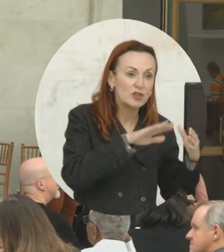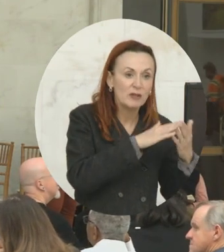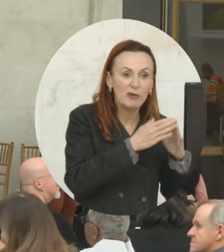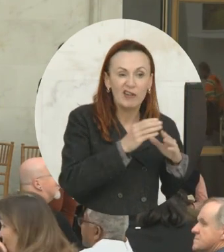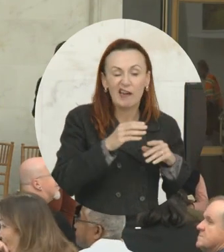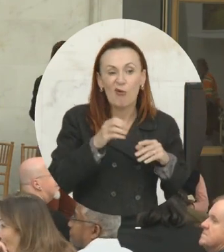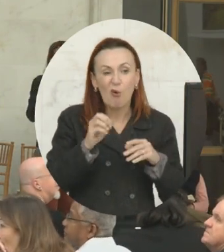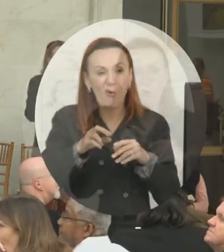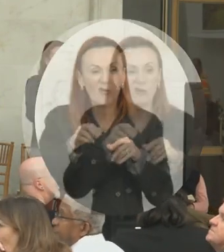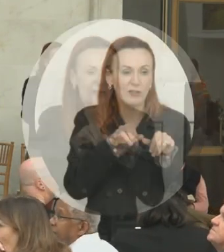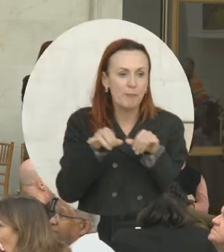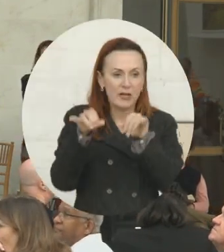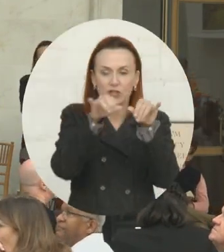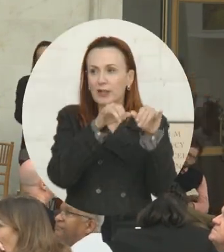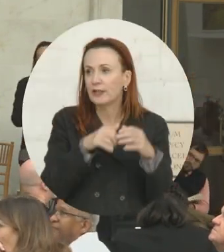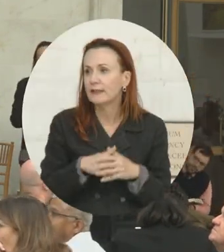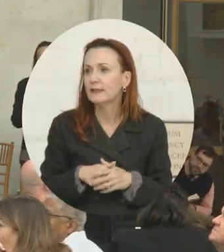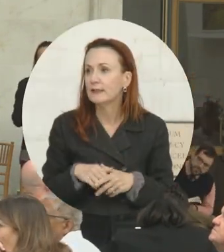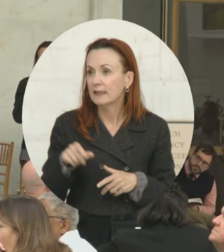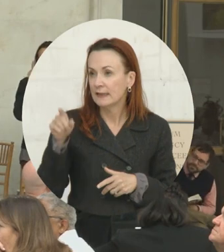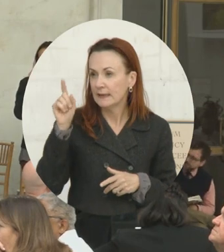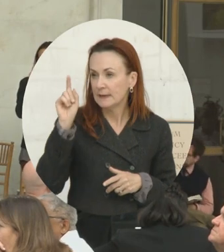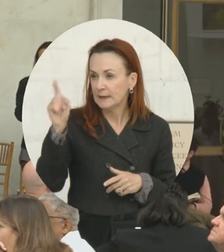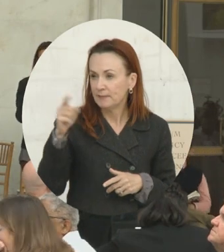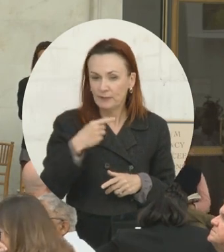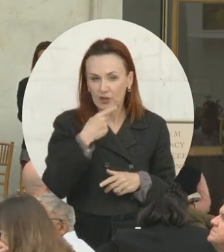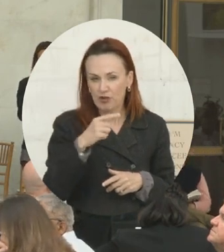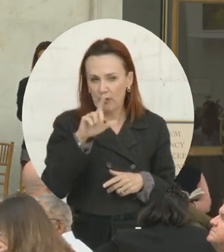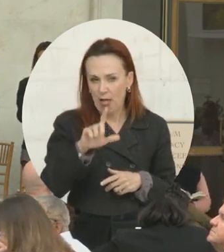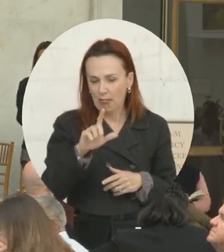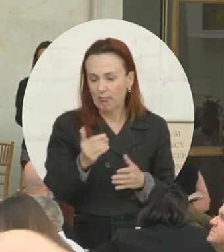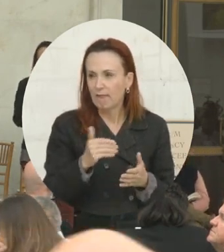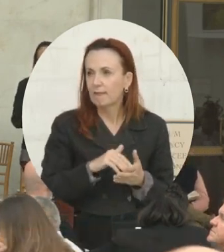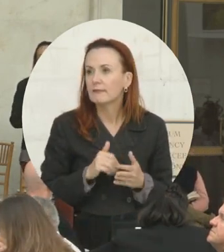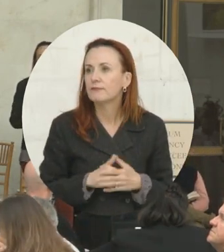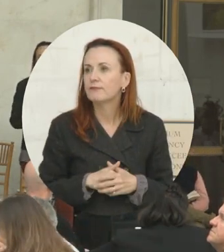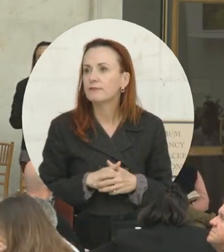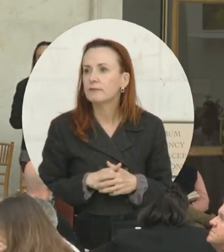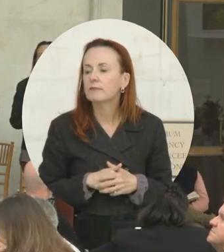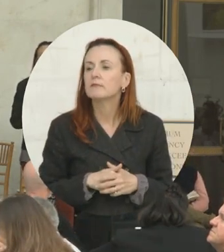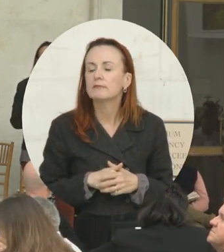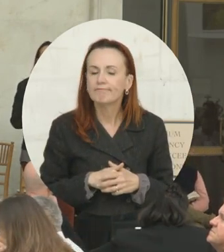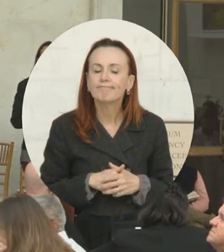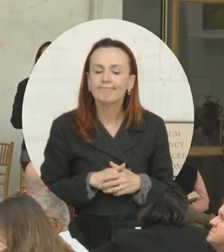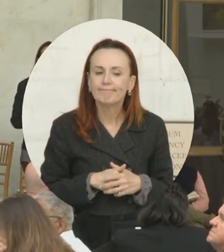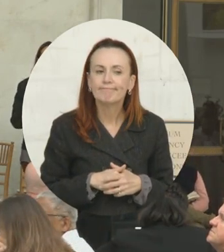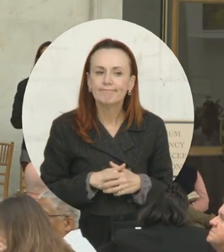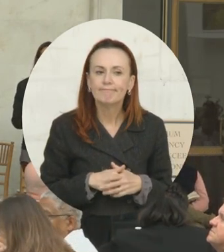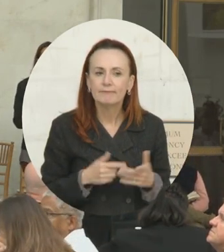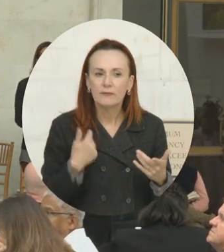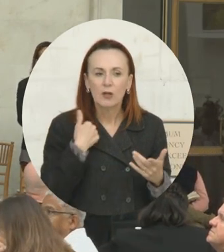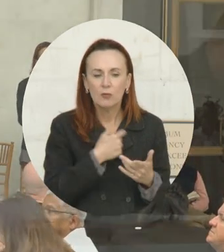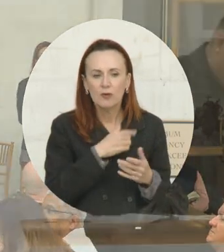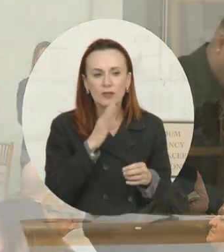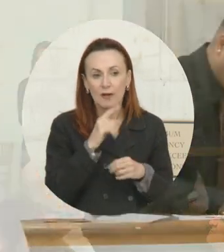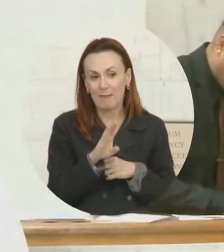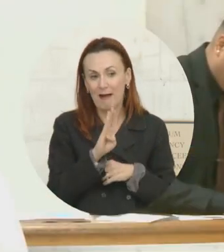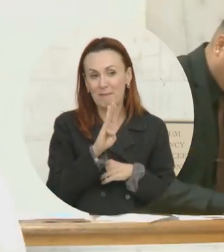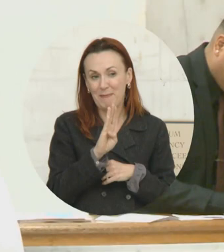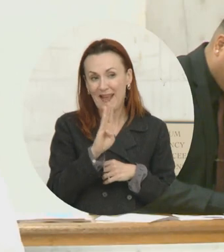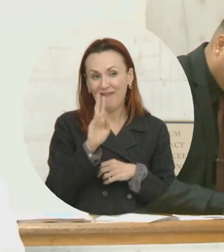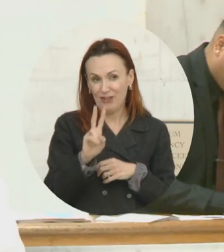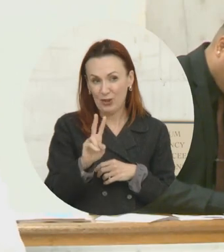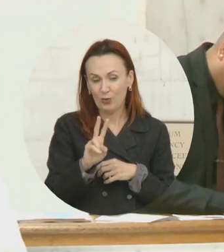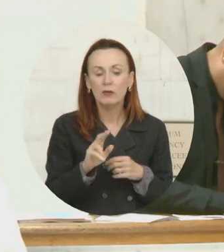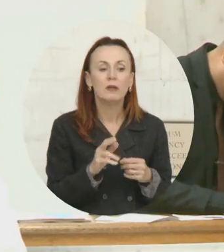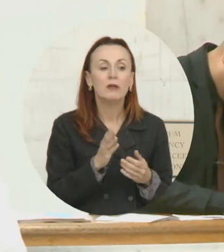I totally agree with what you're saying. Those are the things that Resilientville is about. Resilient Bayview. We want to take some of the